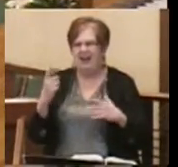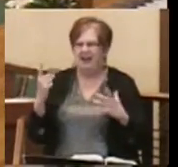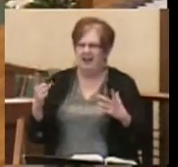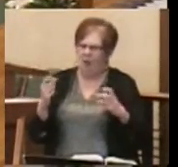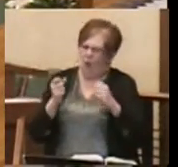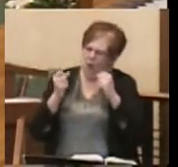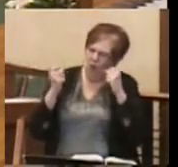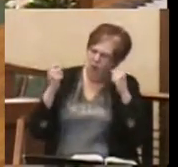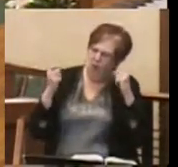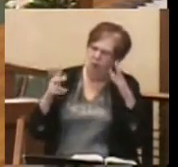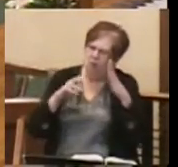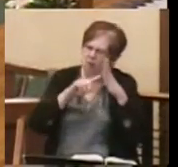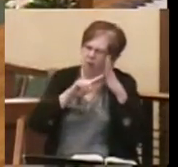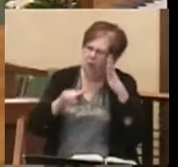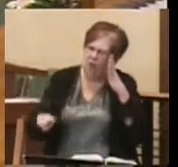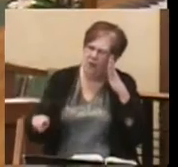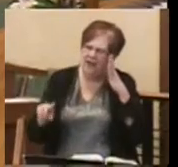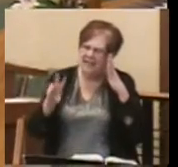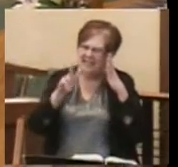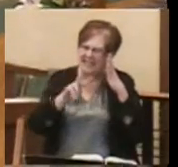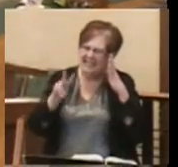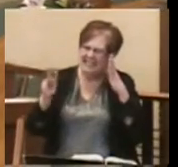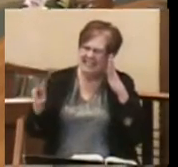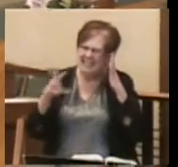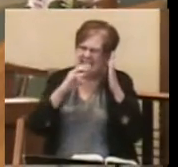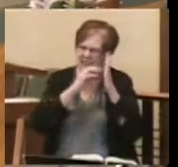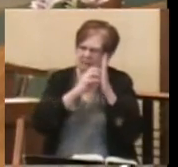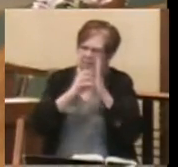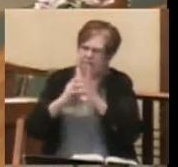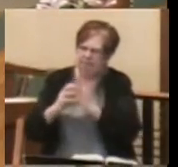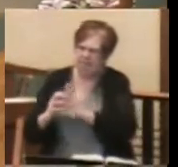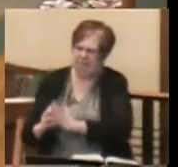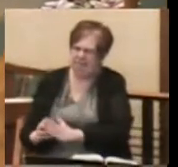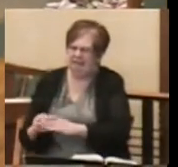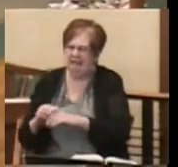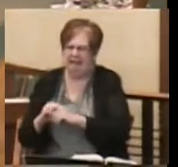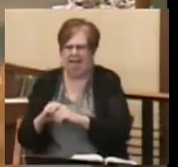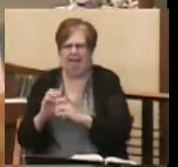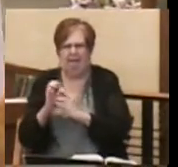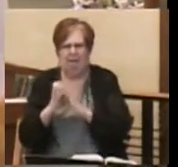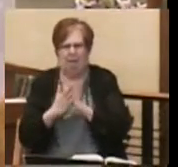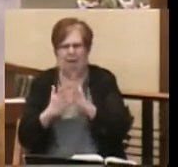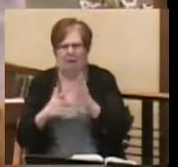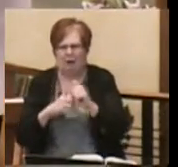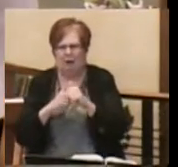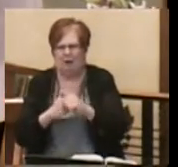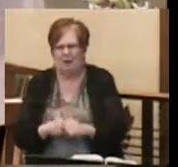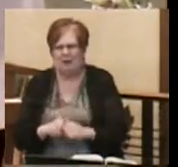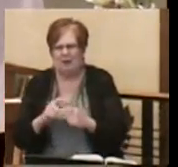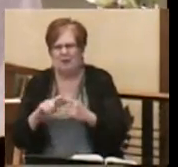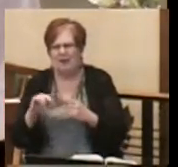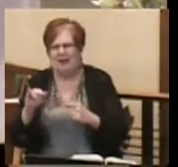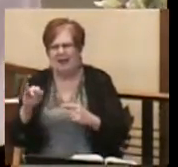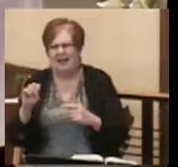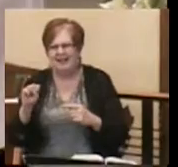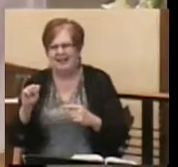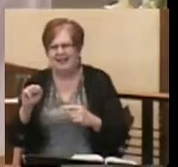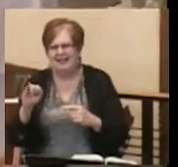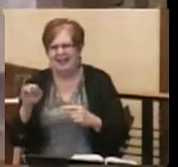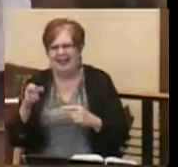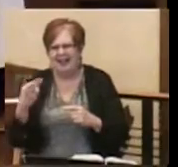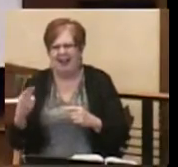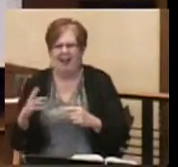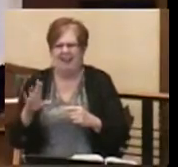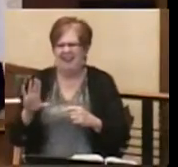Bible, 66 books. And those 66 books represent a